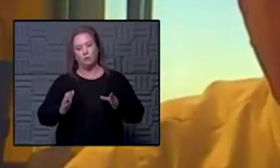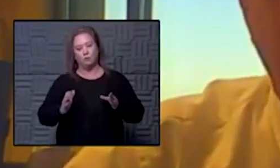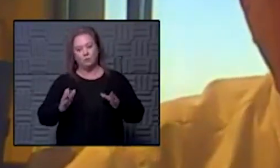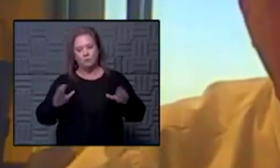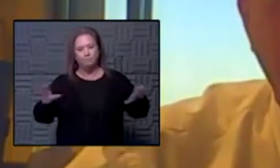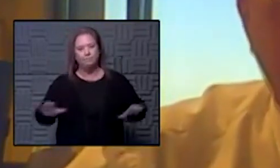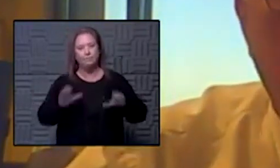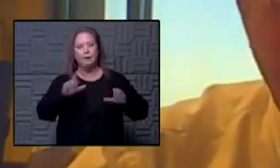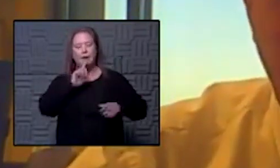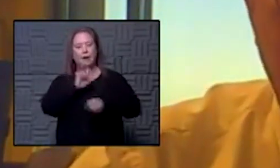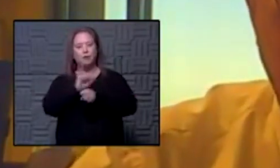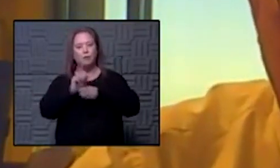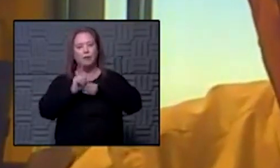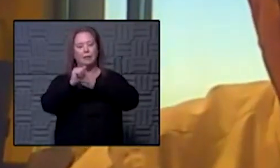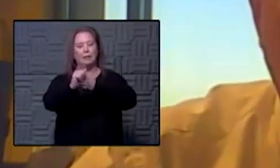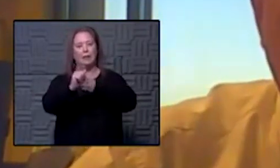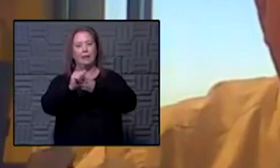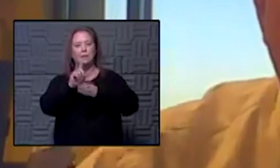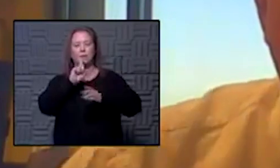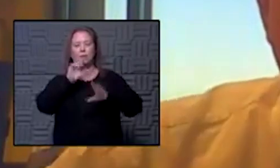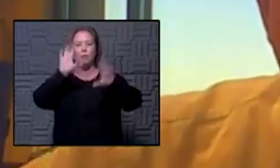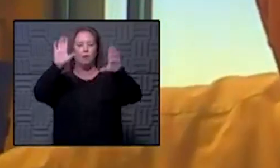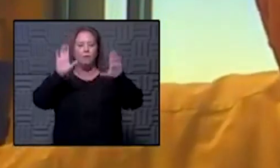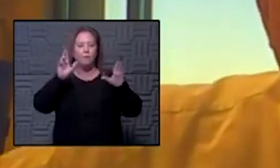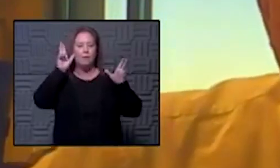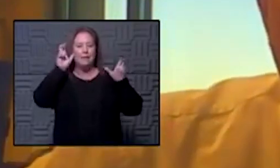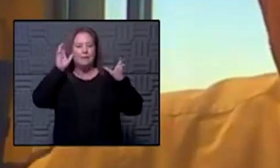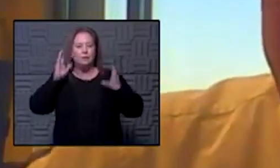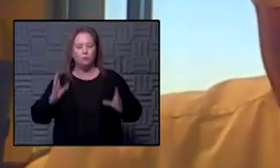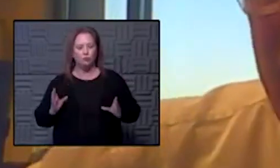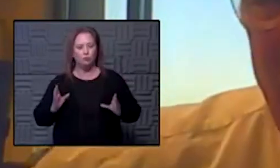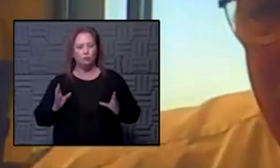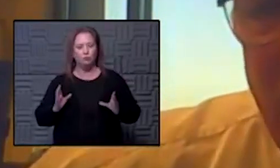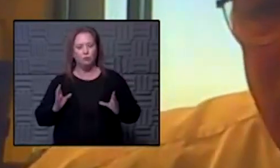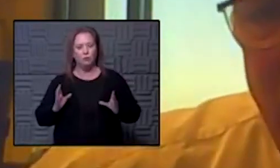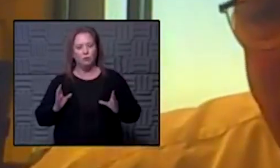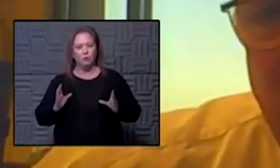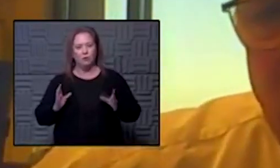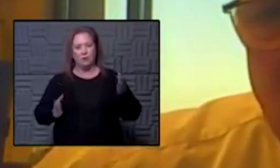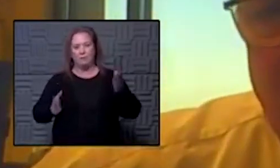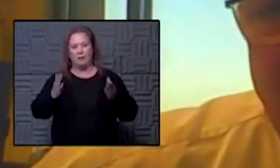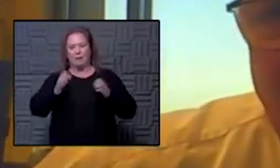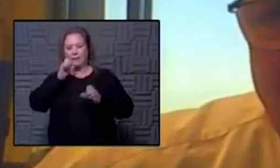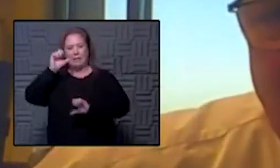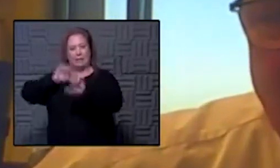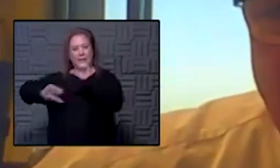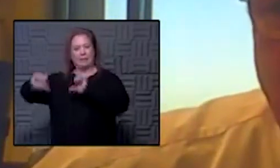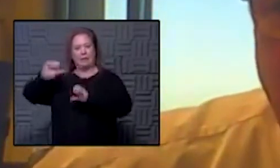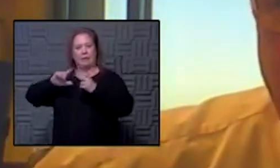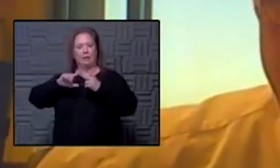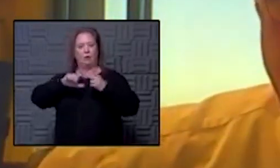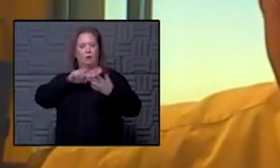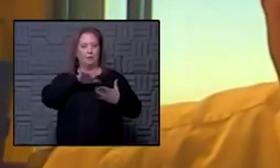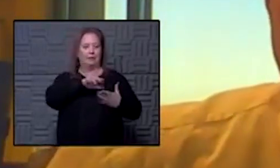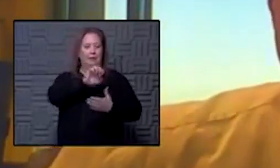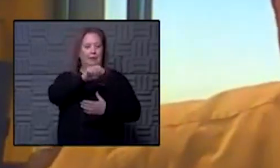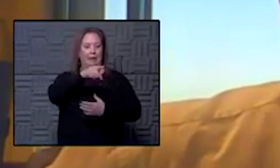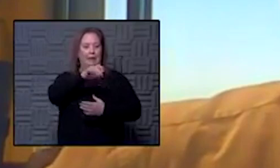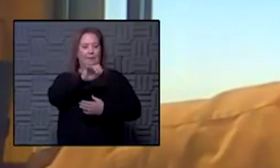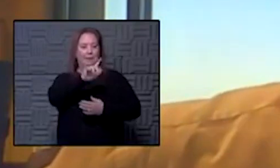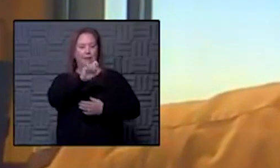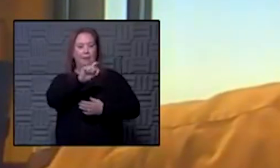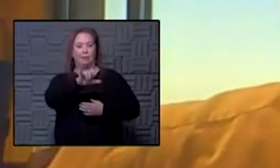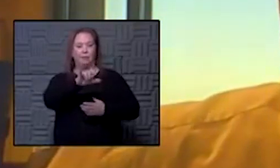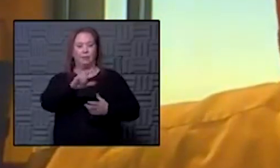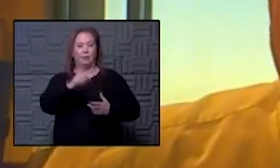and to be great listeners because it may not be science or epidemiology that carries a day on